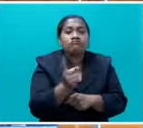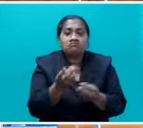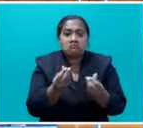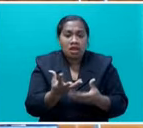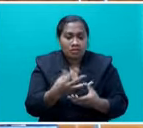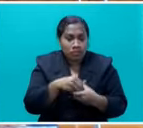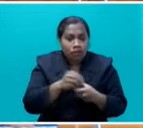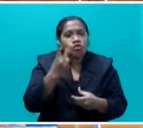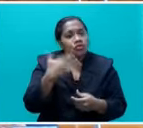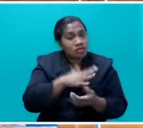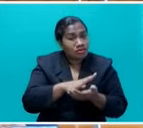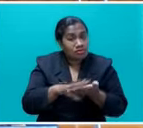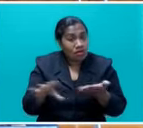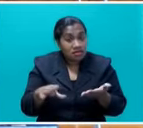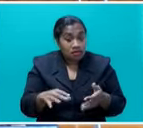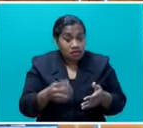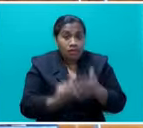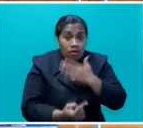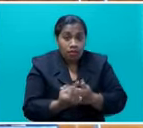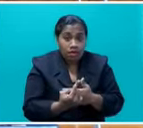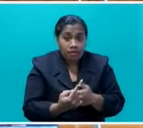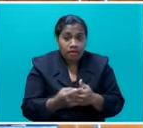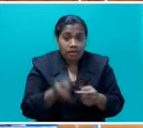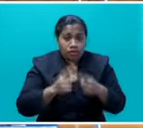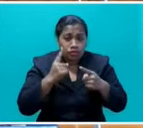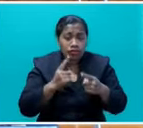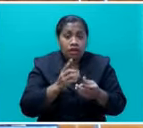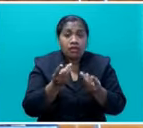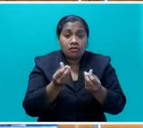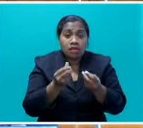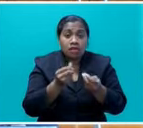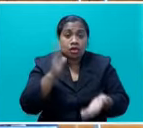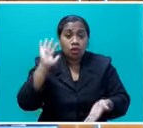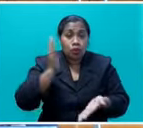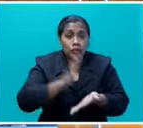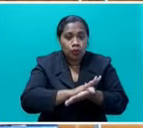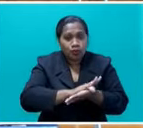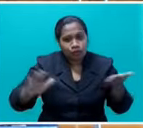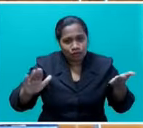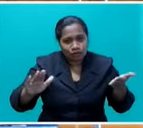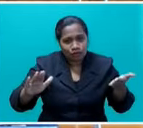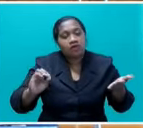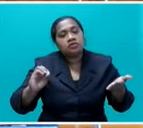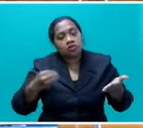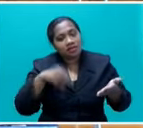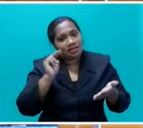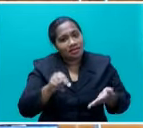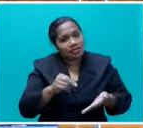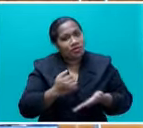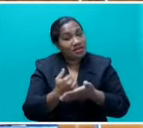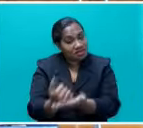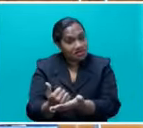Now, suddenly that income has gone away. So, these people needed to be assisted too, because they were from the informal sector. They don't have any